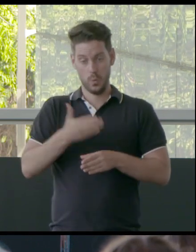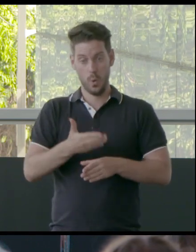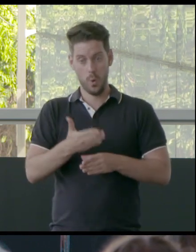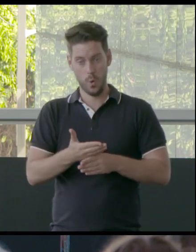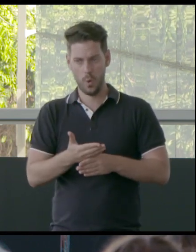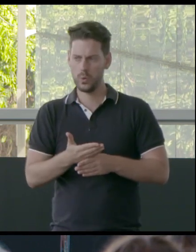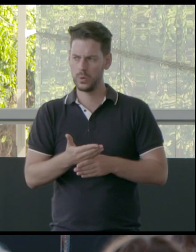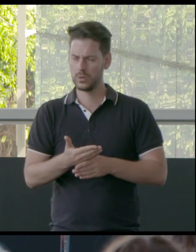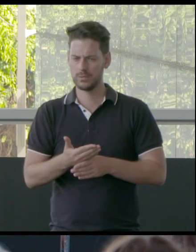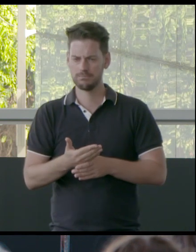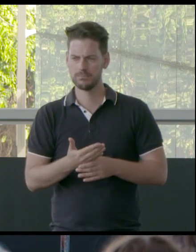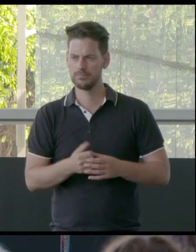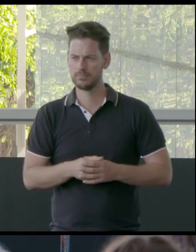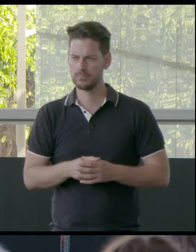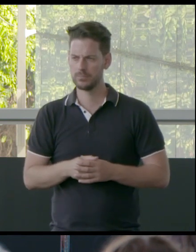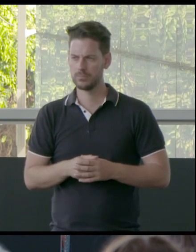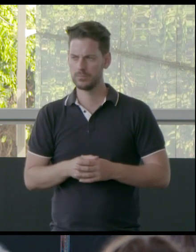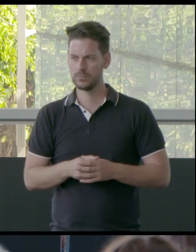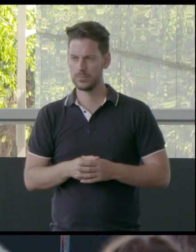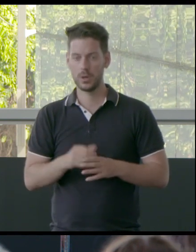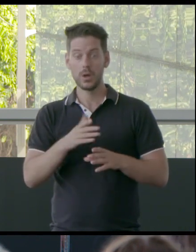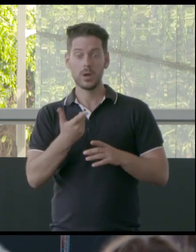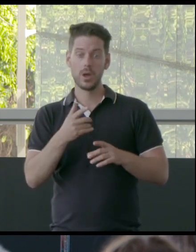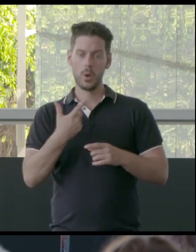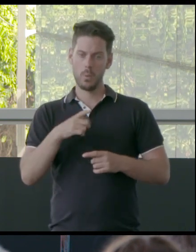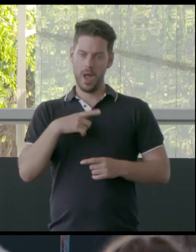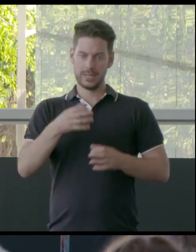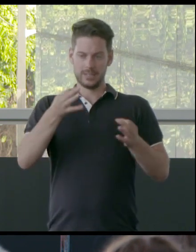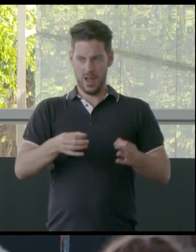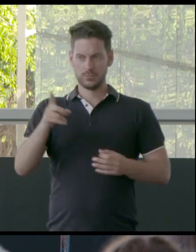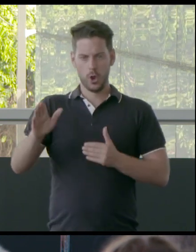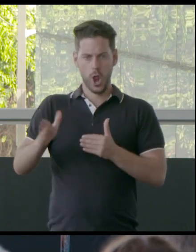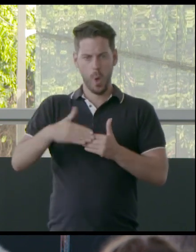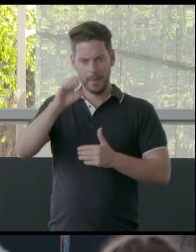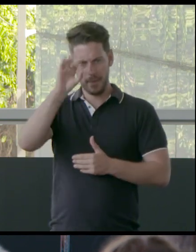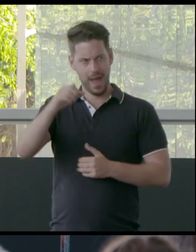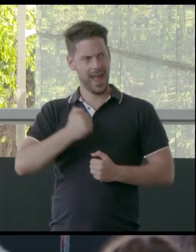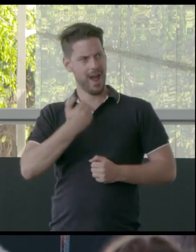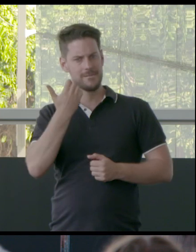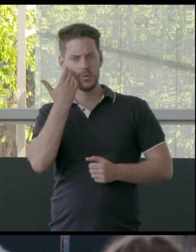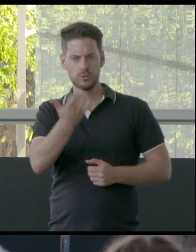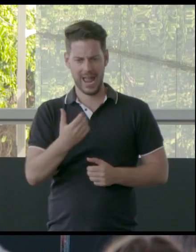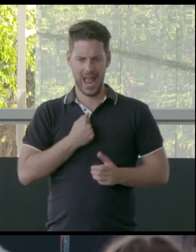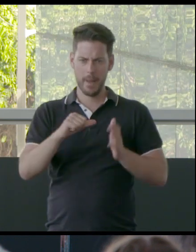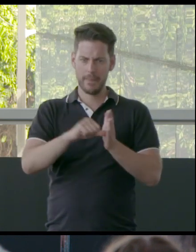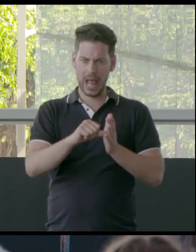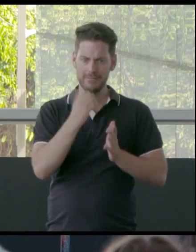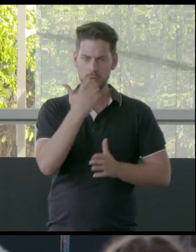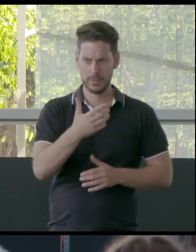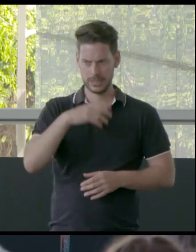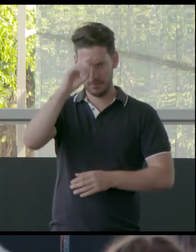you know, the closing of the mine and the future of our country, economic future.